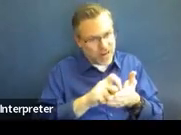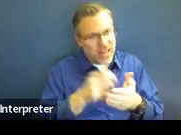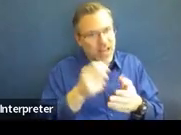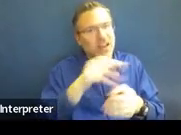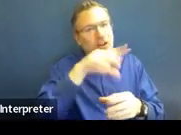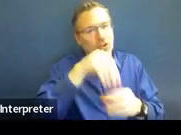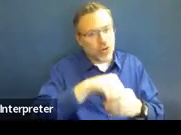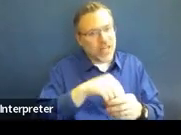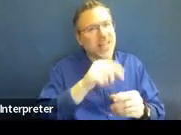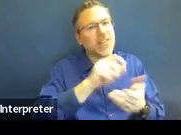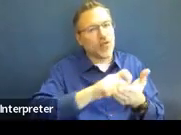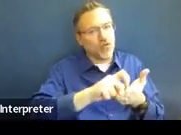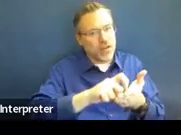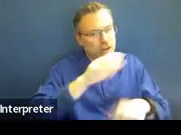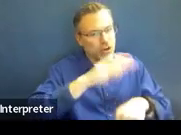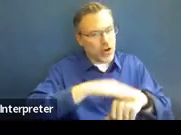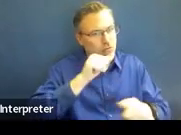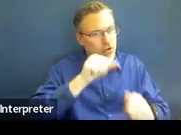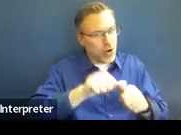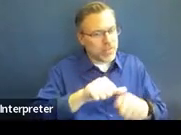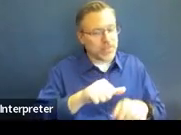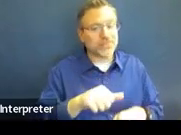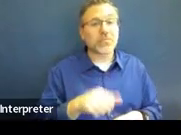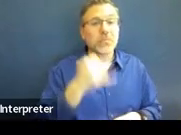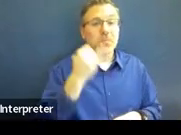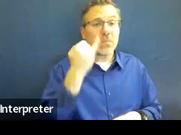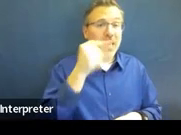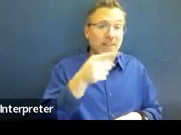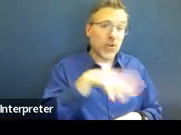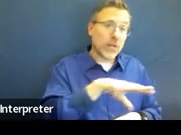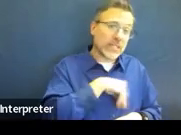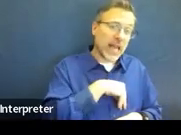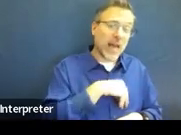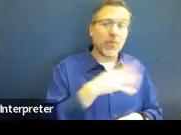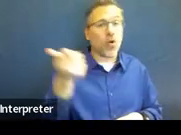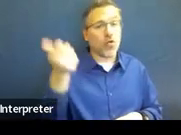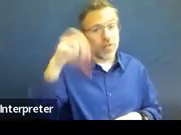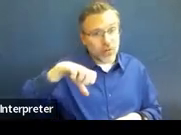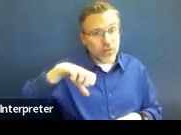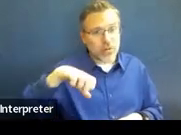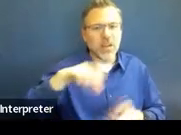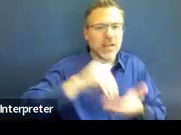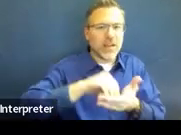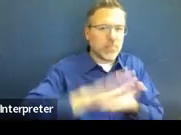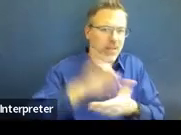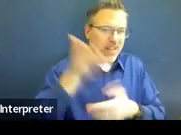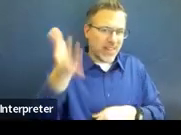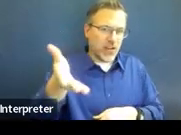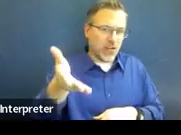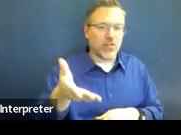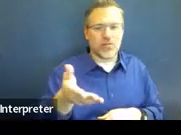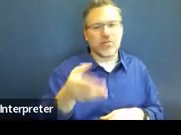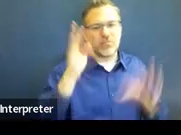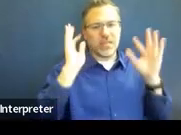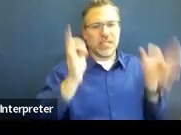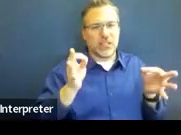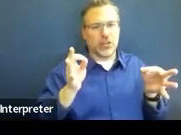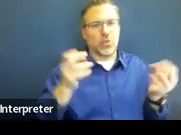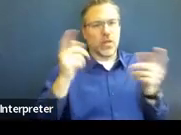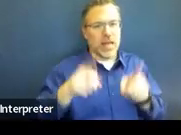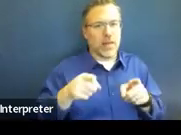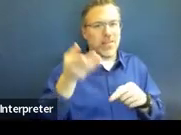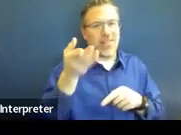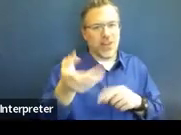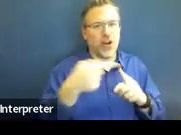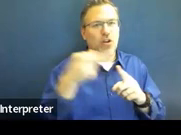you're refusing, this is where you put that, because this is where those decisions are going to be made from,